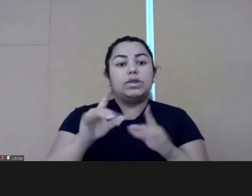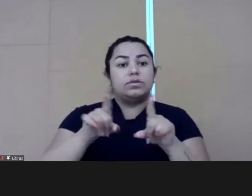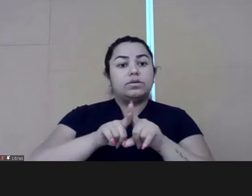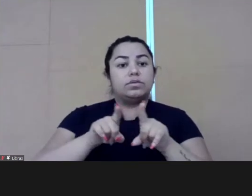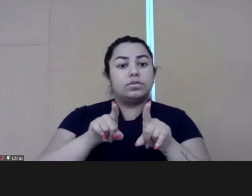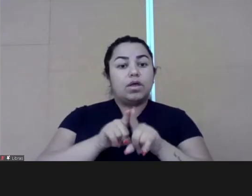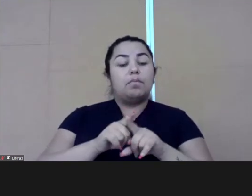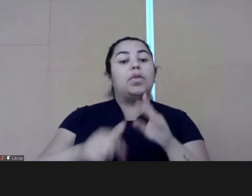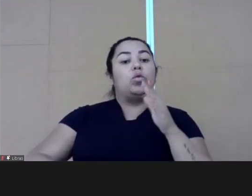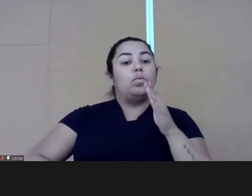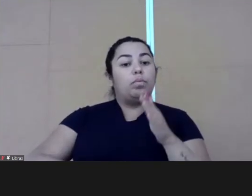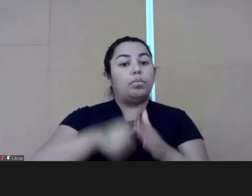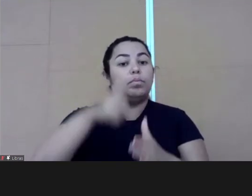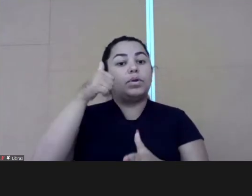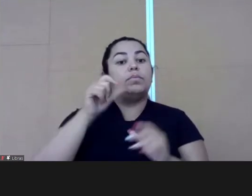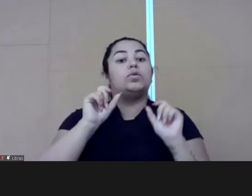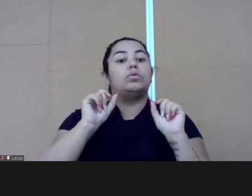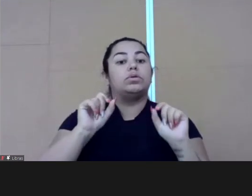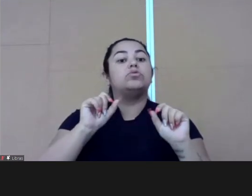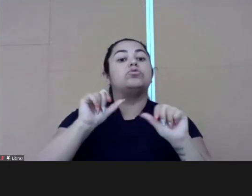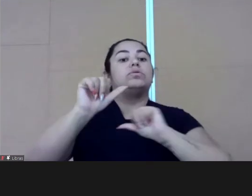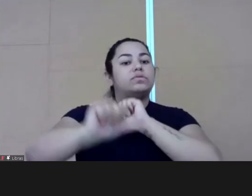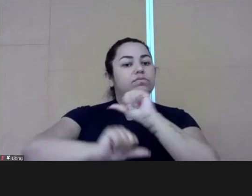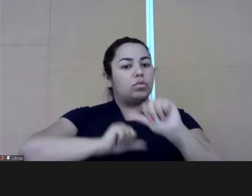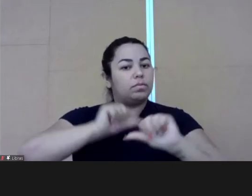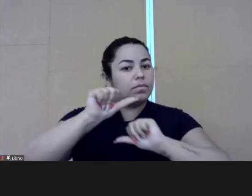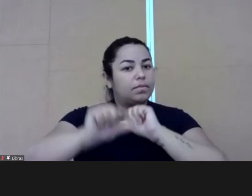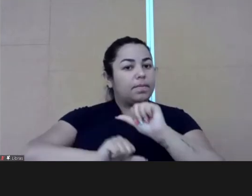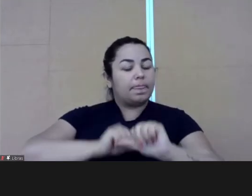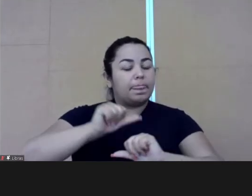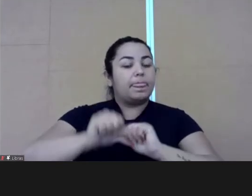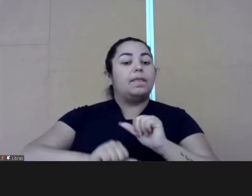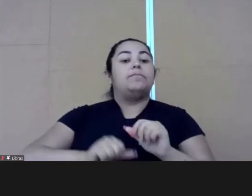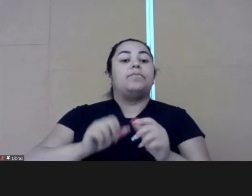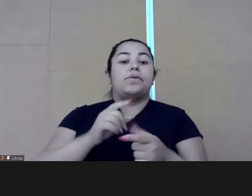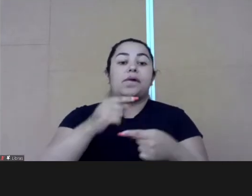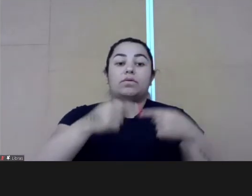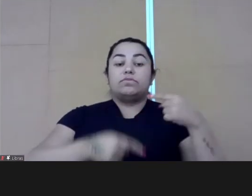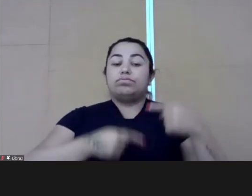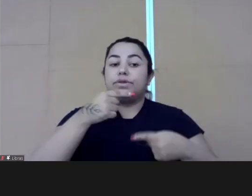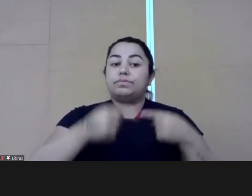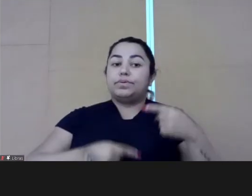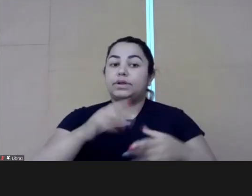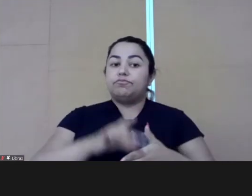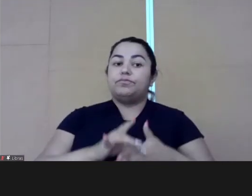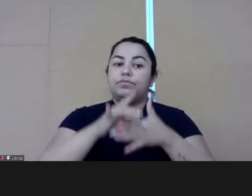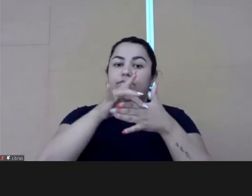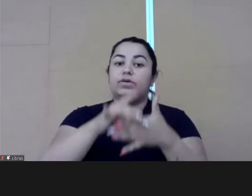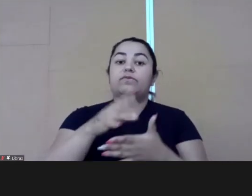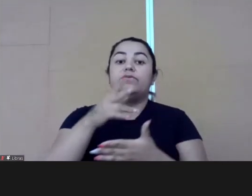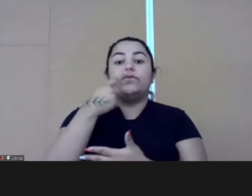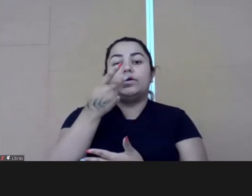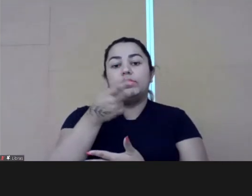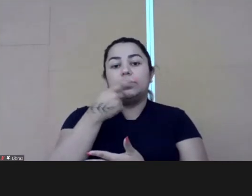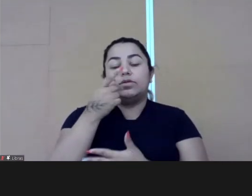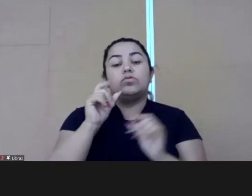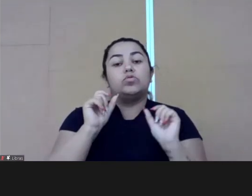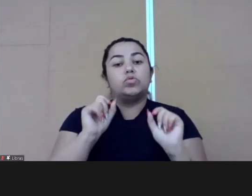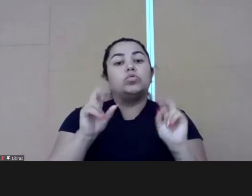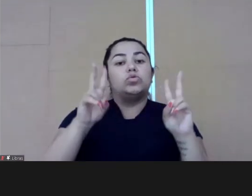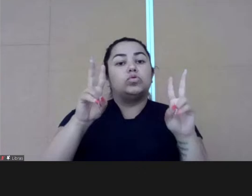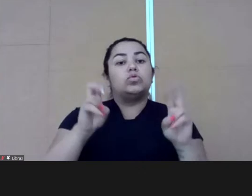started the first point of transformation, the policies for leadership.